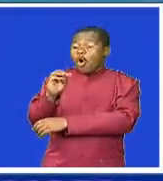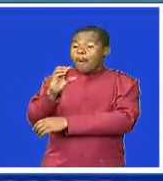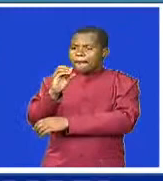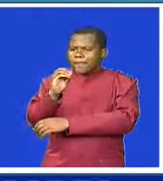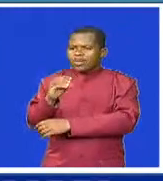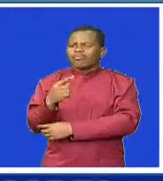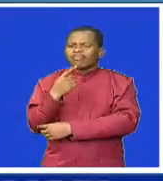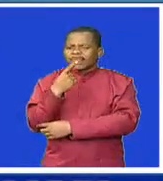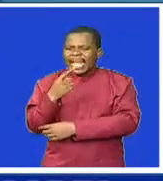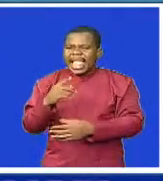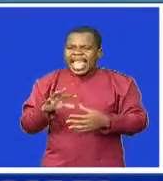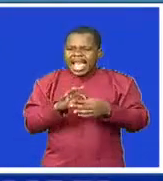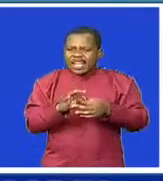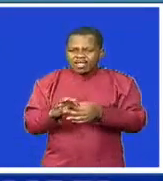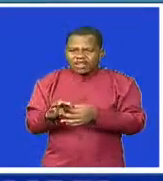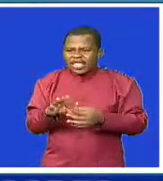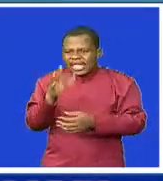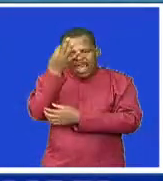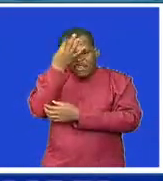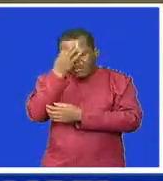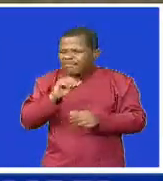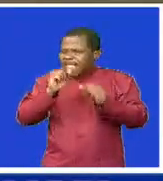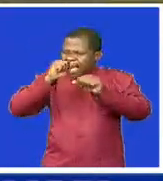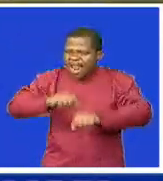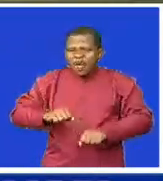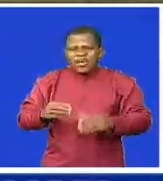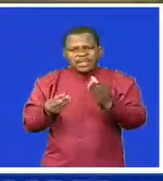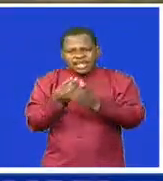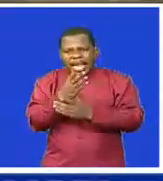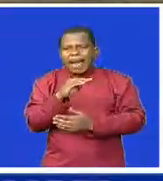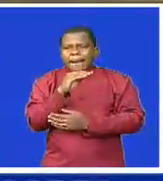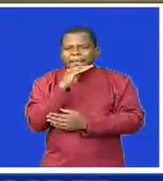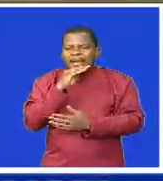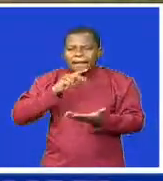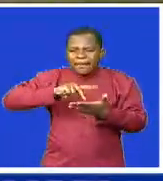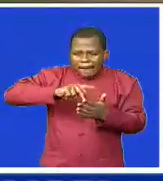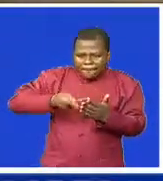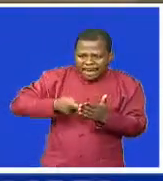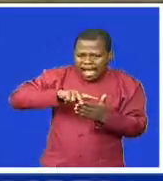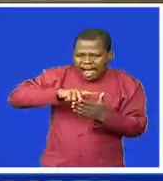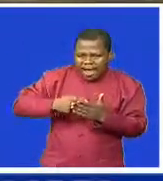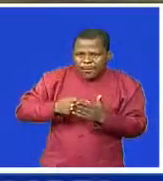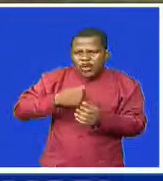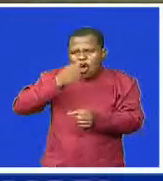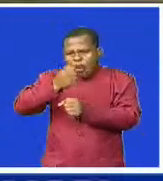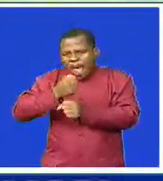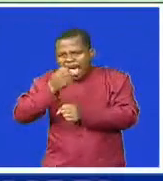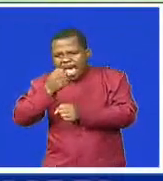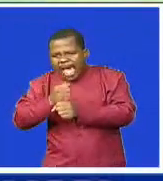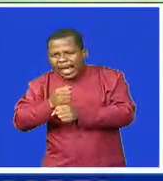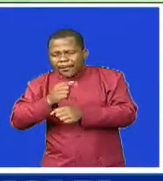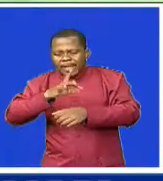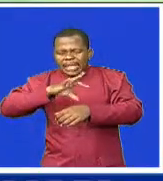granted permission to proceed with their activities must provide a strategy of how they are looking to resume.